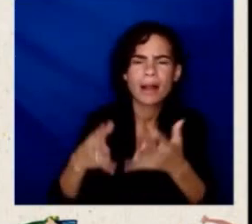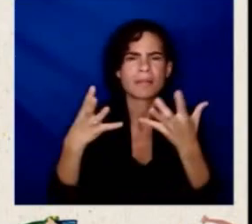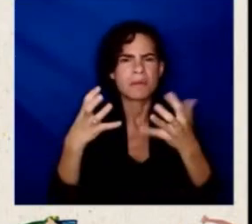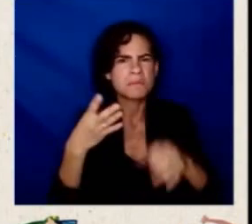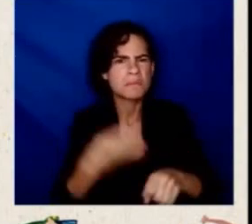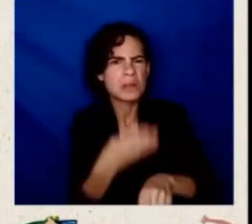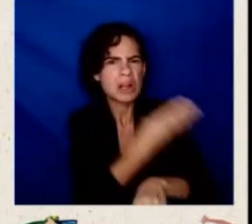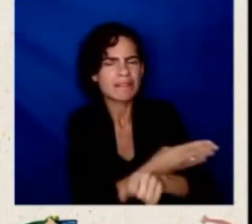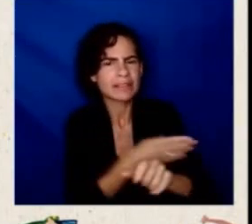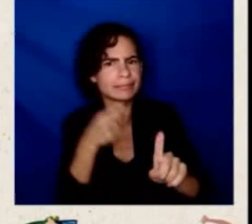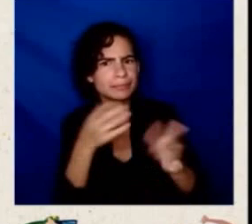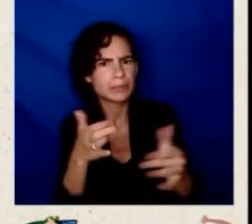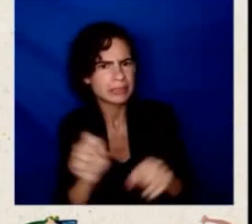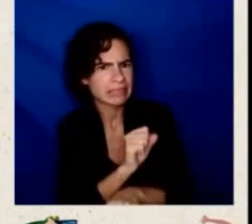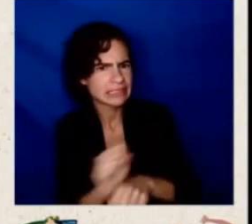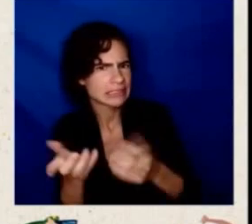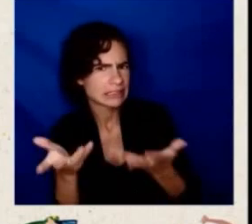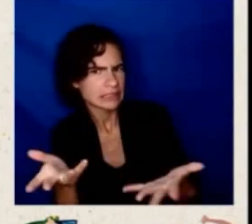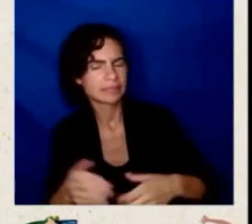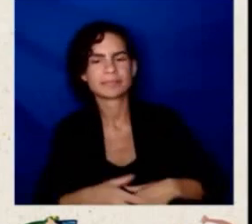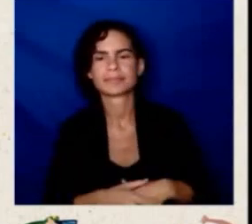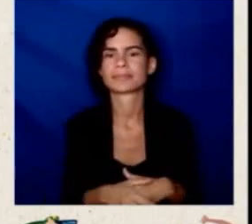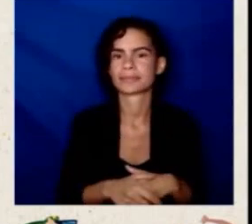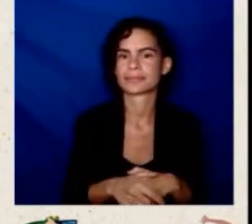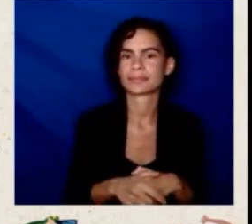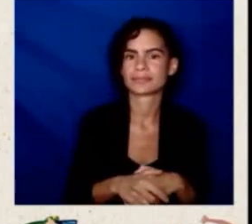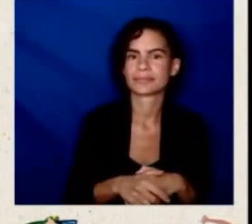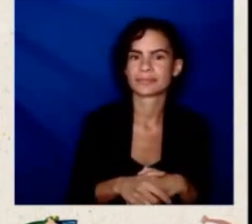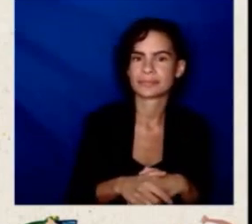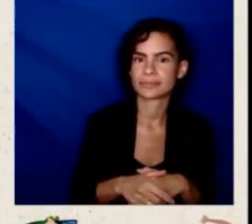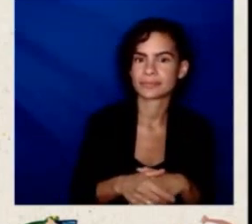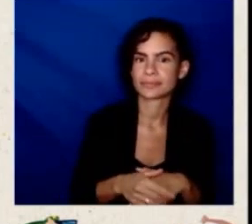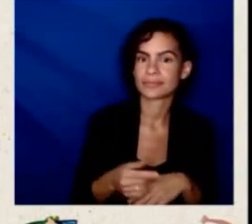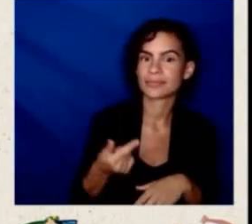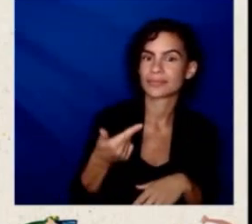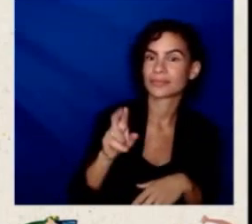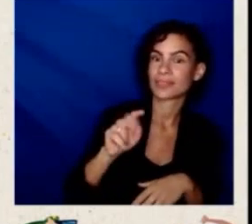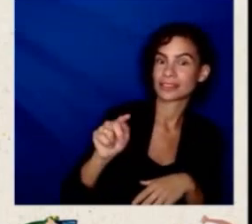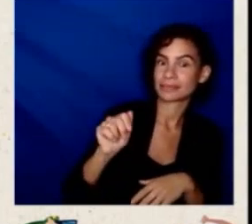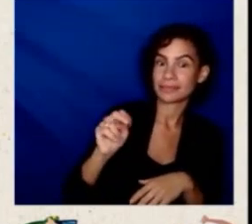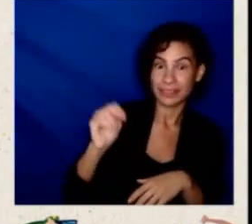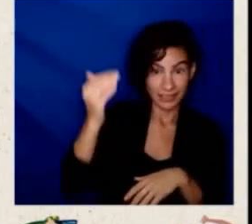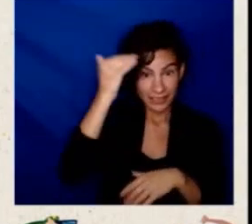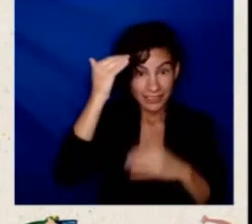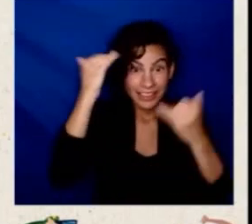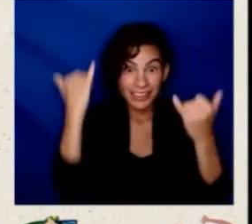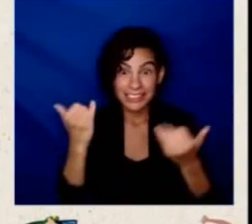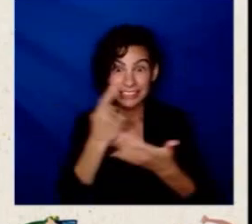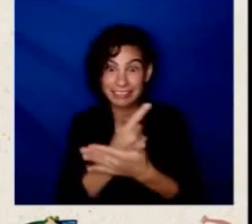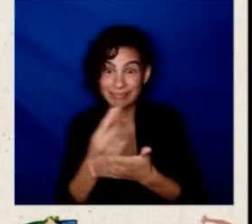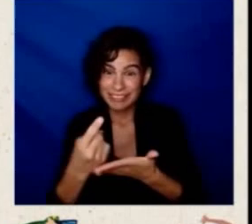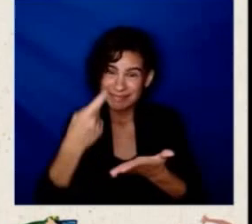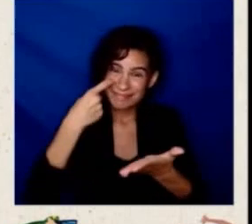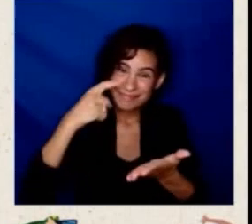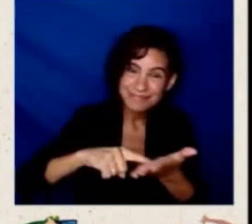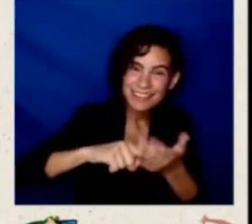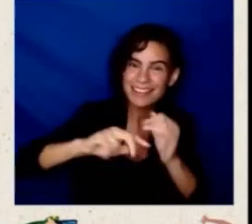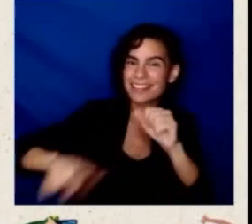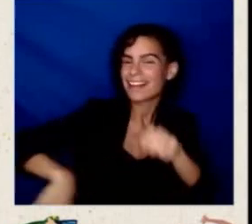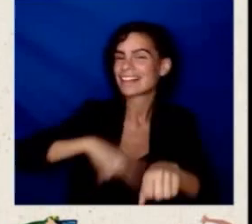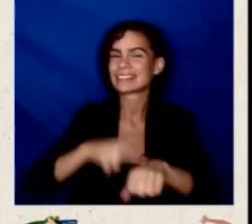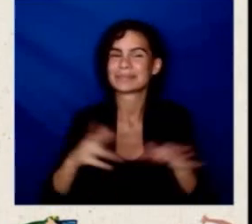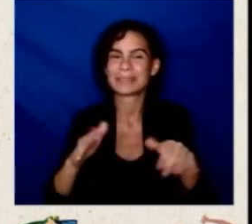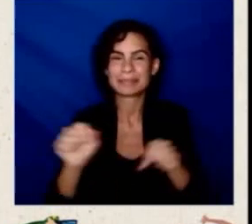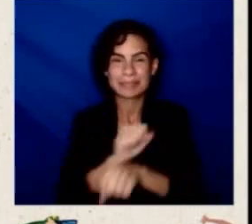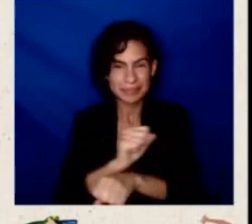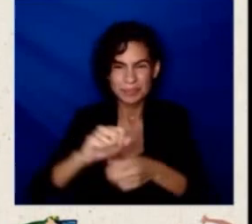we're celebrating businesses like you that have been resilient. And I know you had to pivot and adapt to survive during this time and so